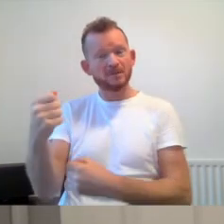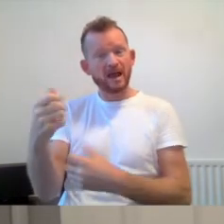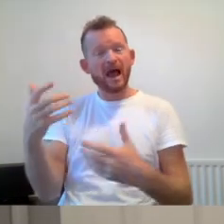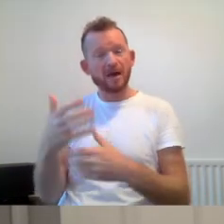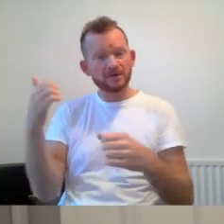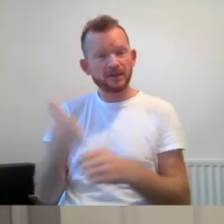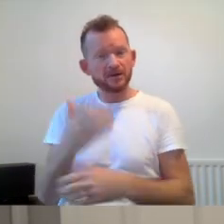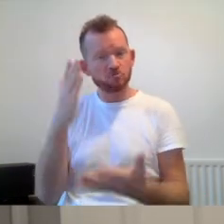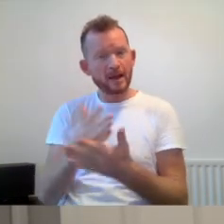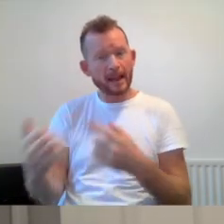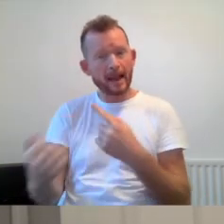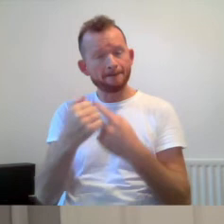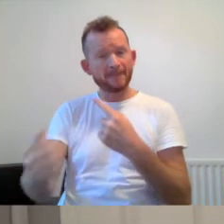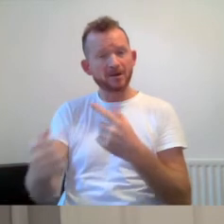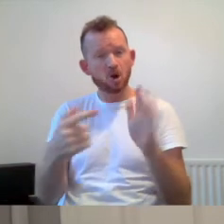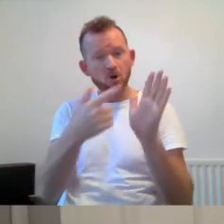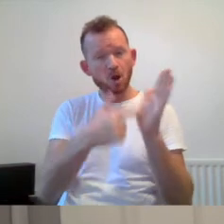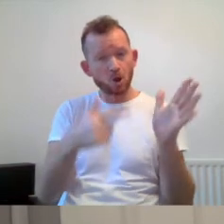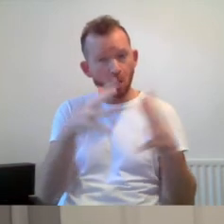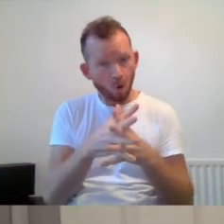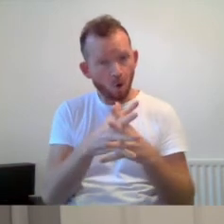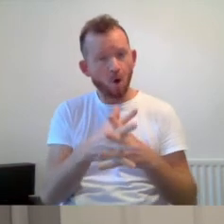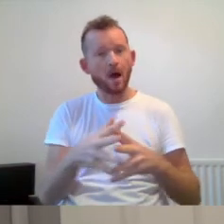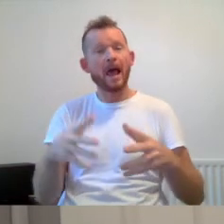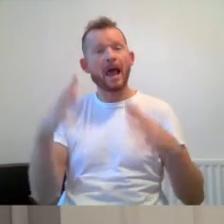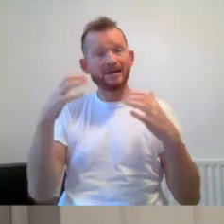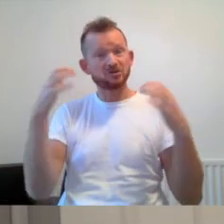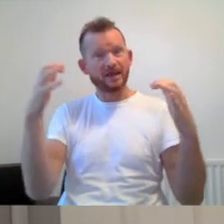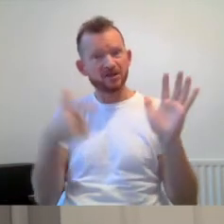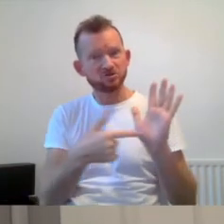laws and legislation for disabled people within Greater Manchester.